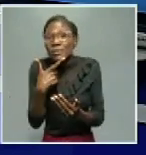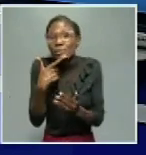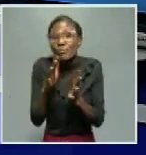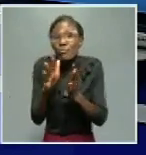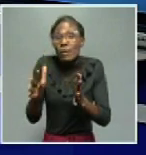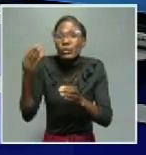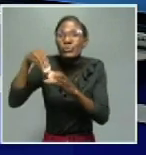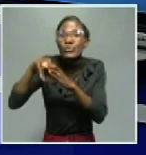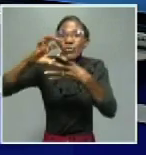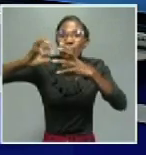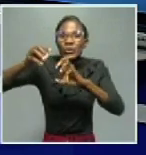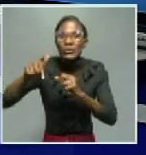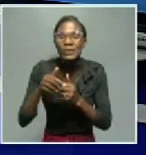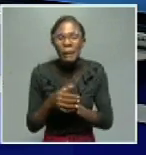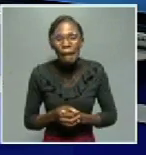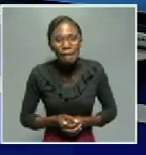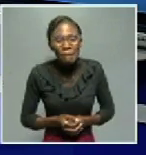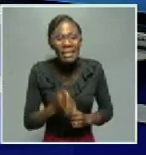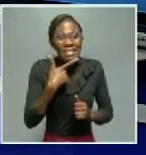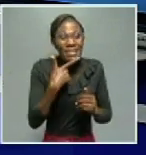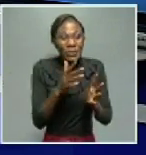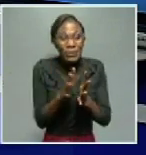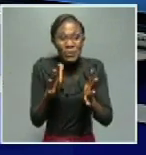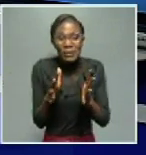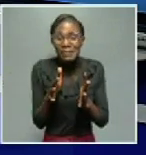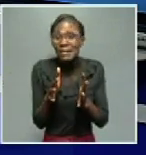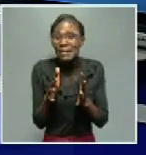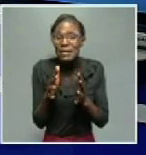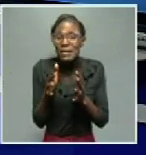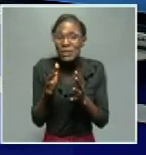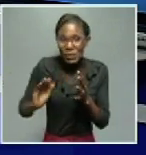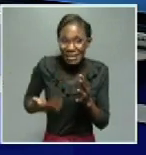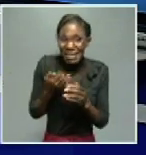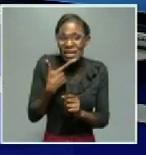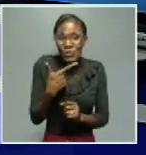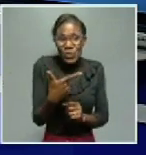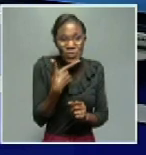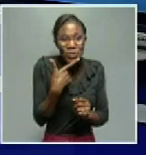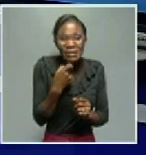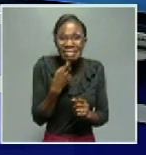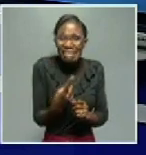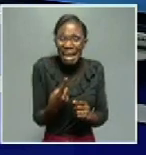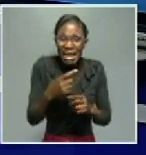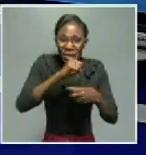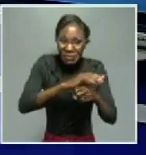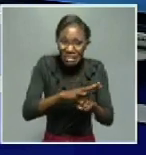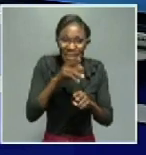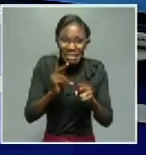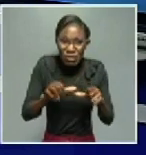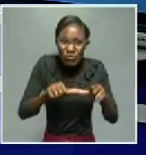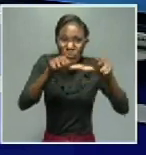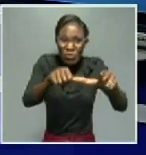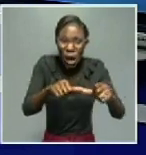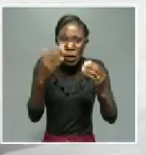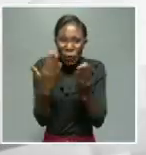for joining us. Thank you very much for joining us. And finally, I would like to say COVID-19 is upon us. The Omicron